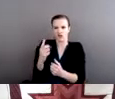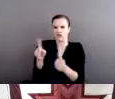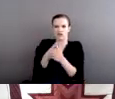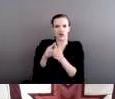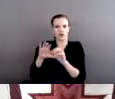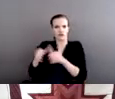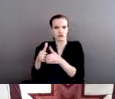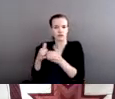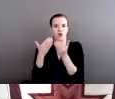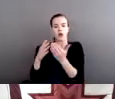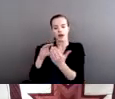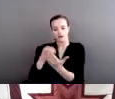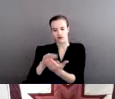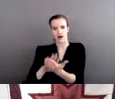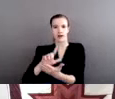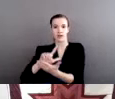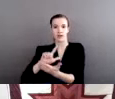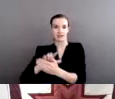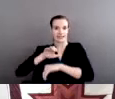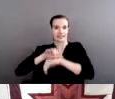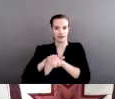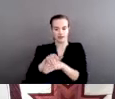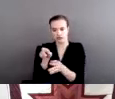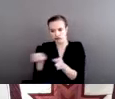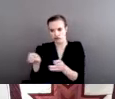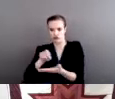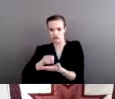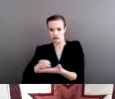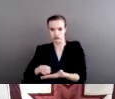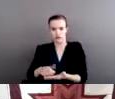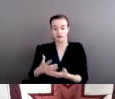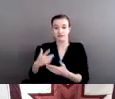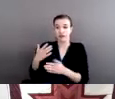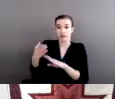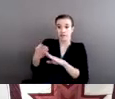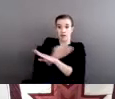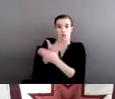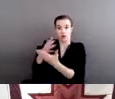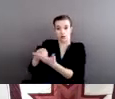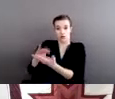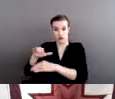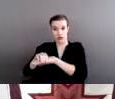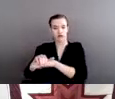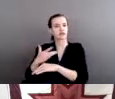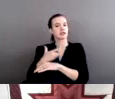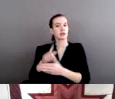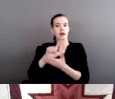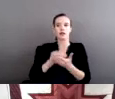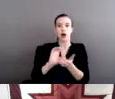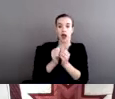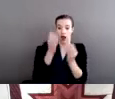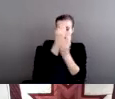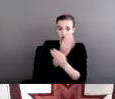Most of the time, our laws were transmitted orally. And in fact, my people